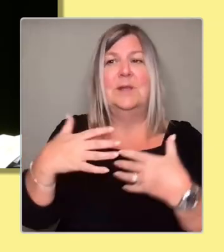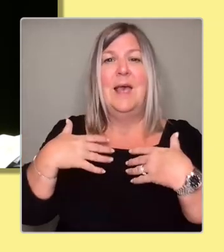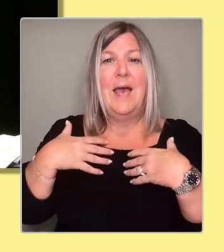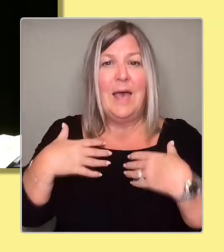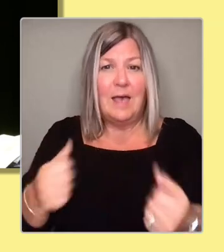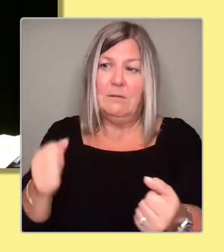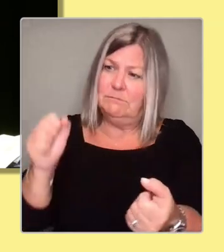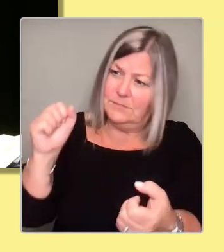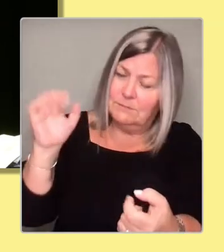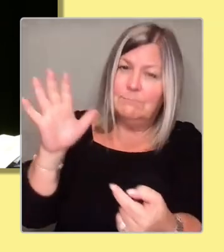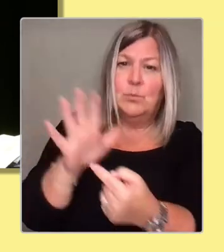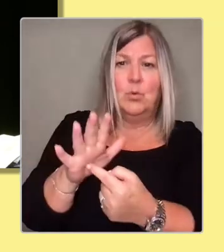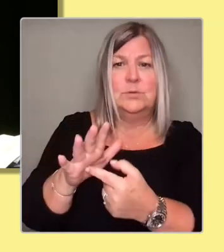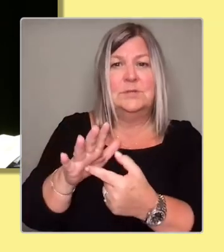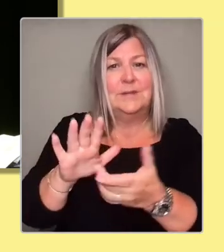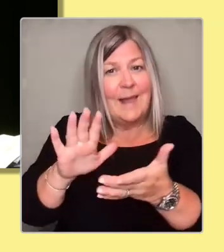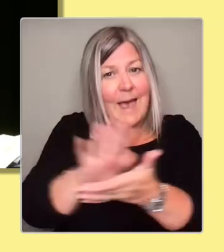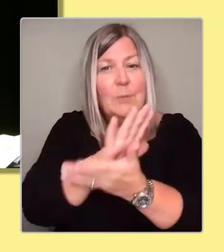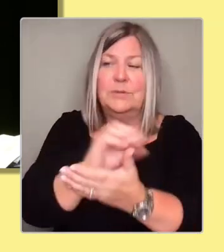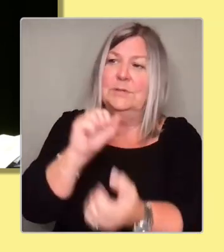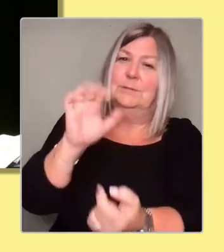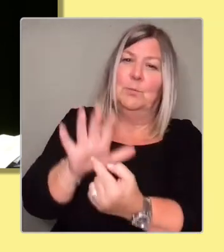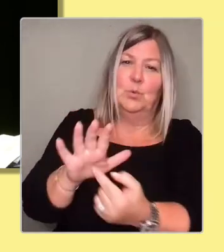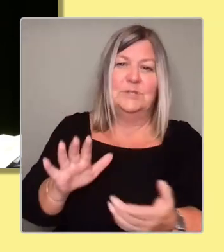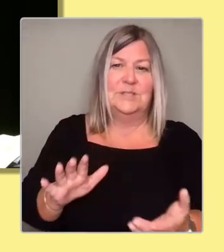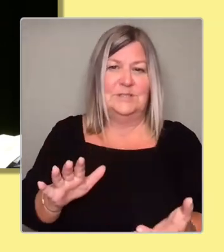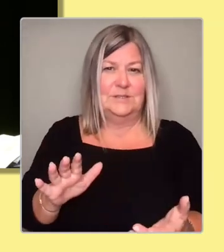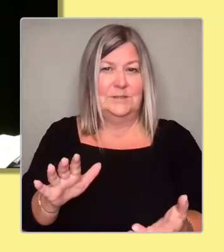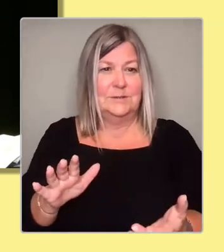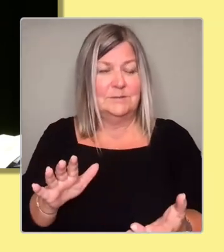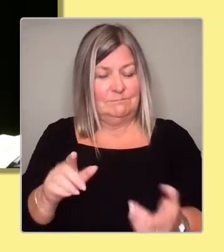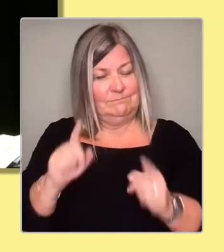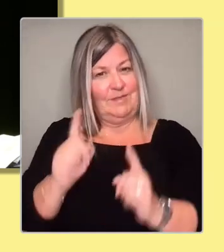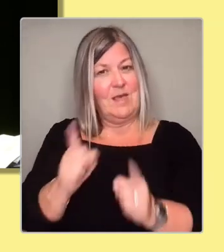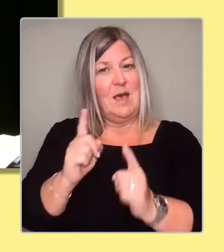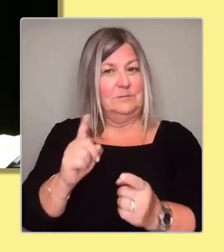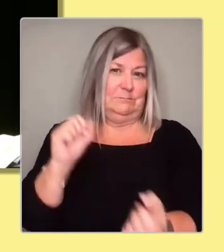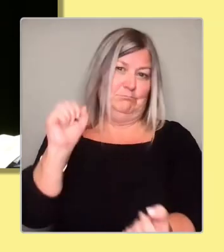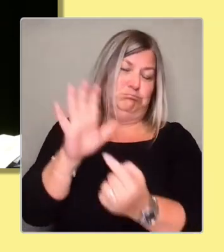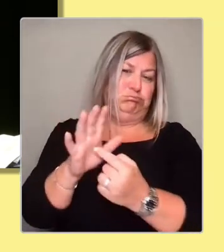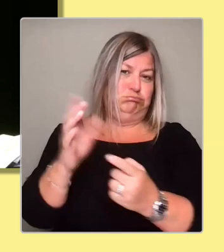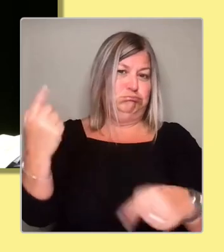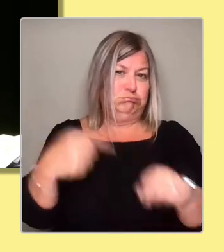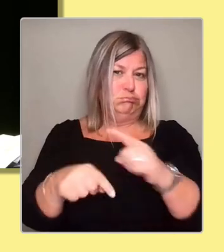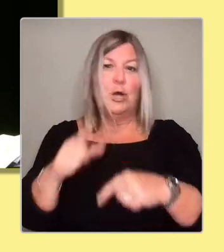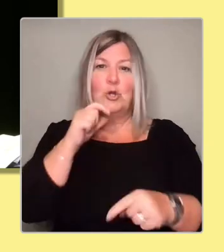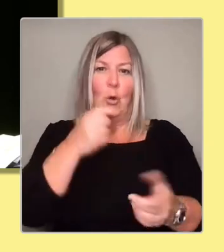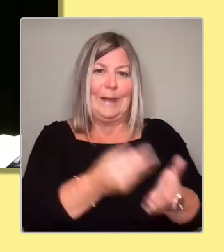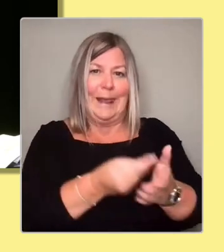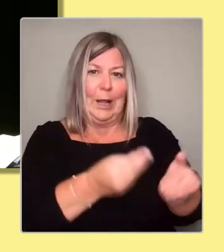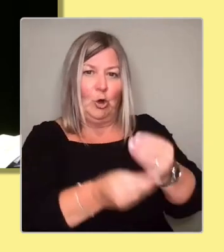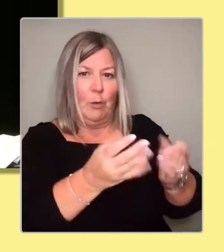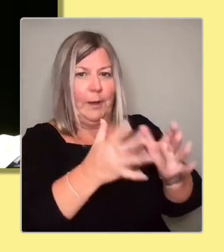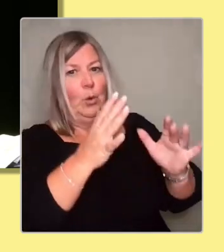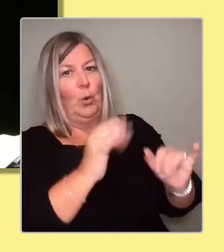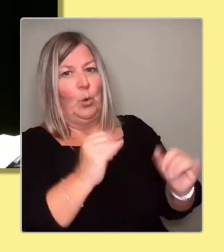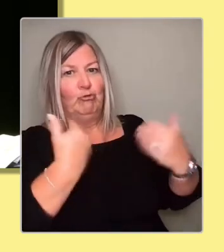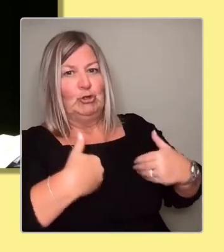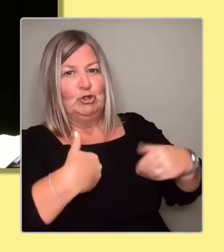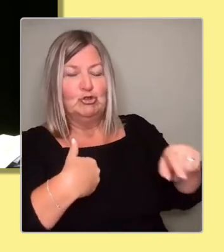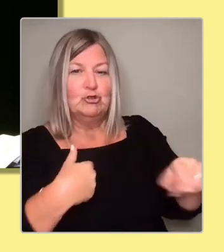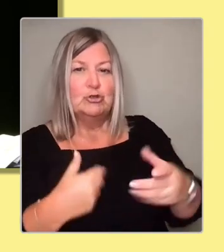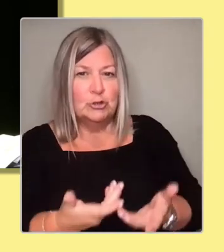equal weight, nay, more weight than economic growth. And so I end on the point that I started.